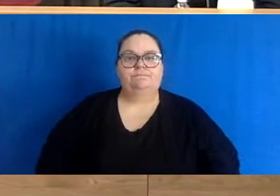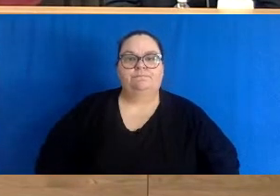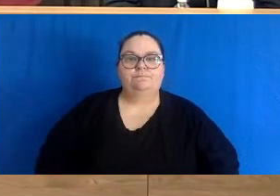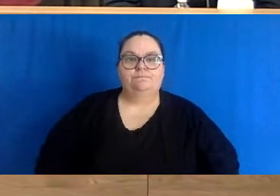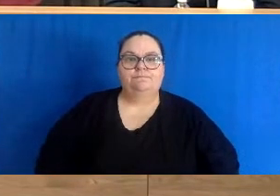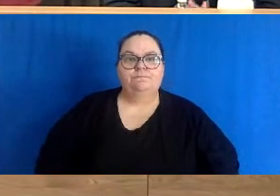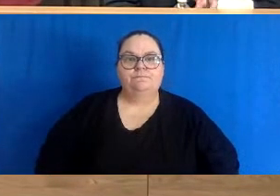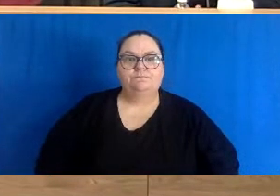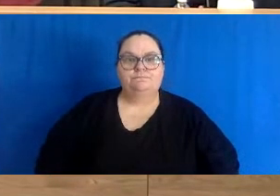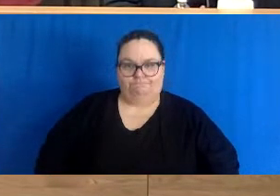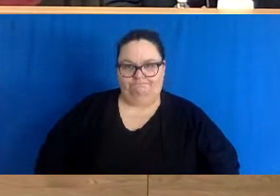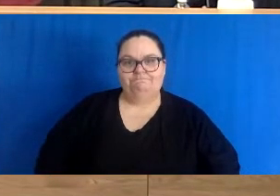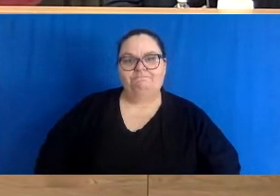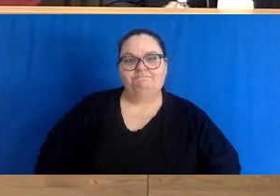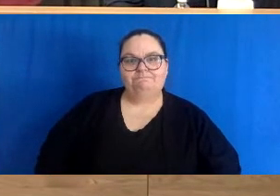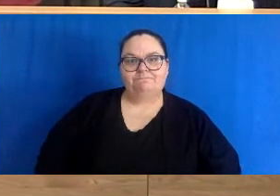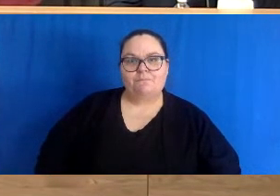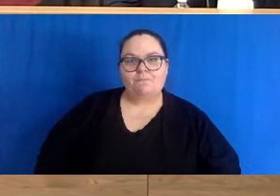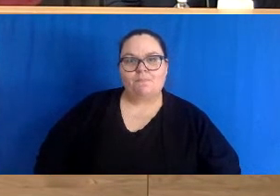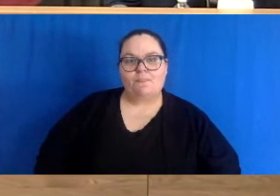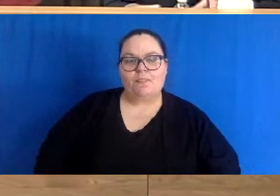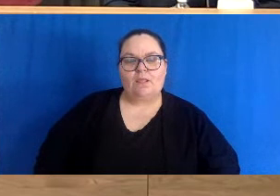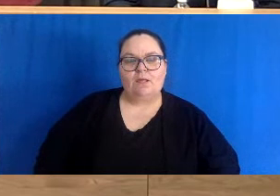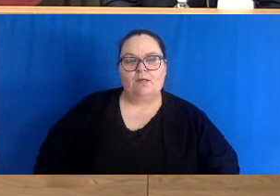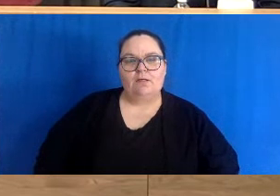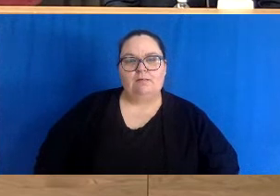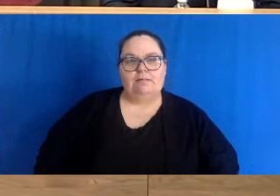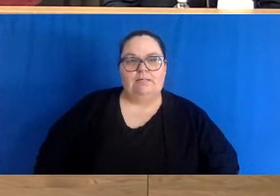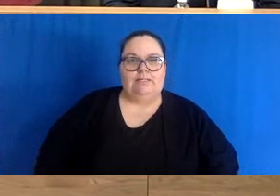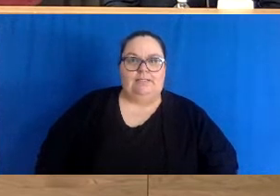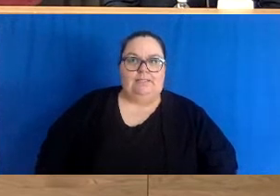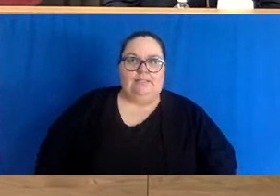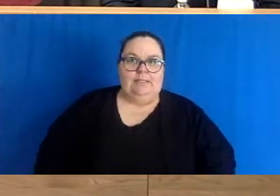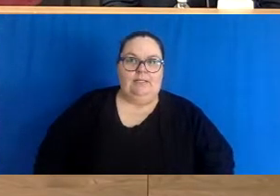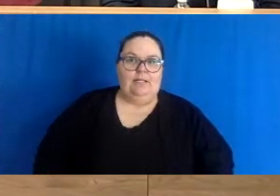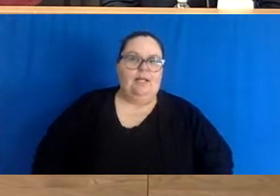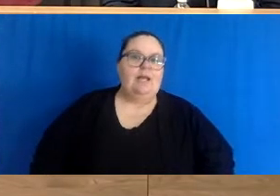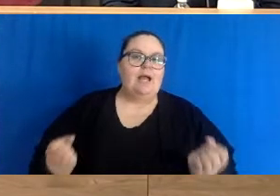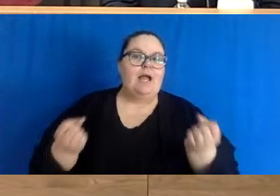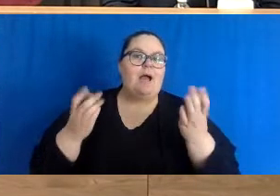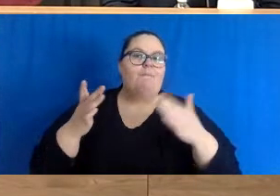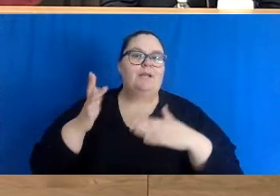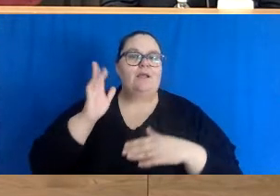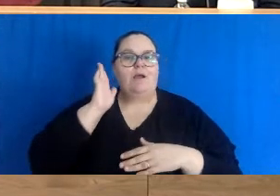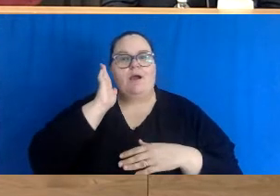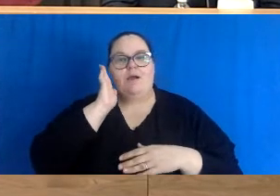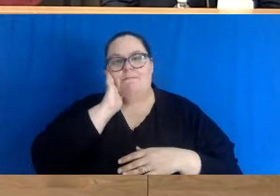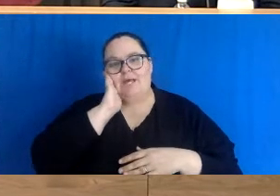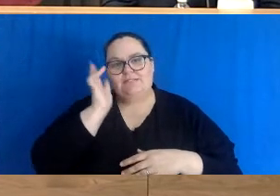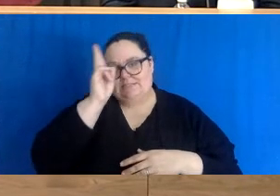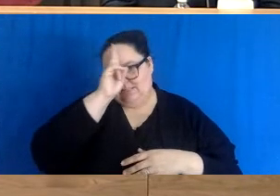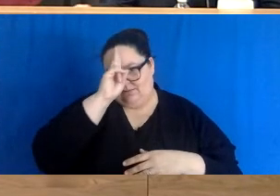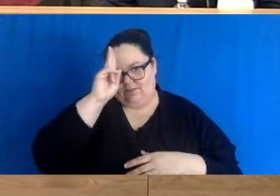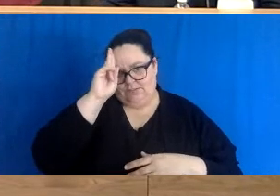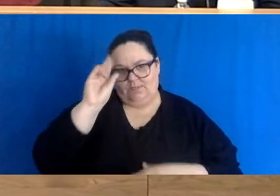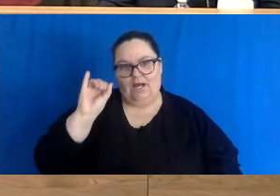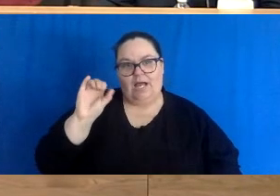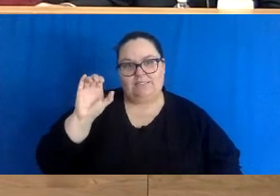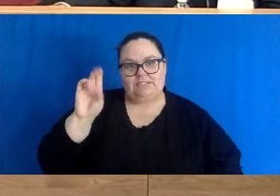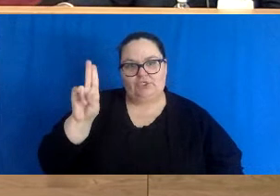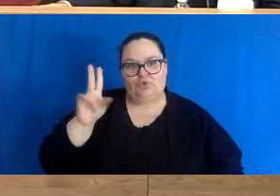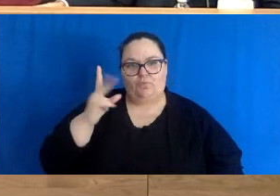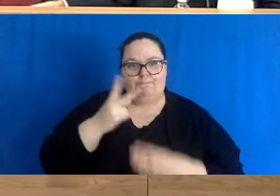Thanks, Bruce. Can somebody tell me how many hospital beds and ICU beds Horizon and